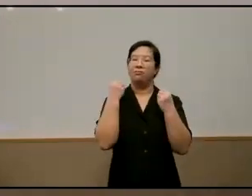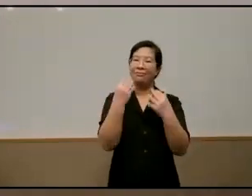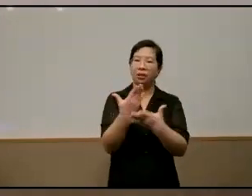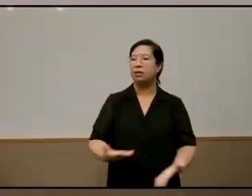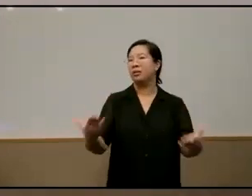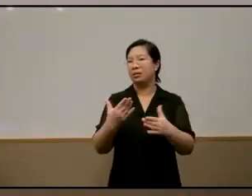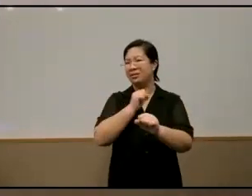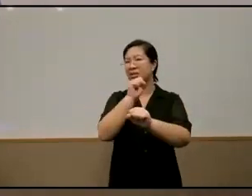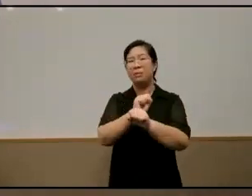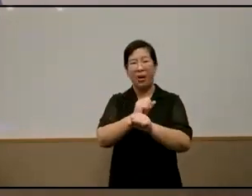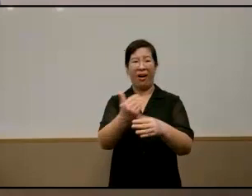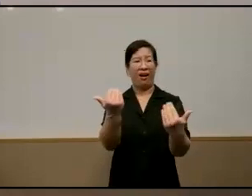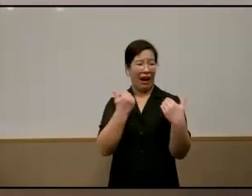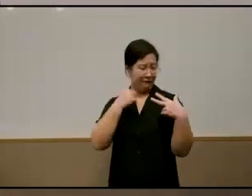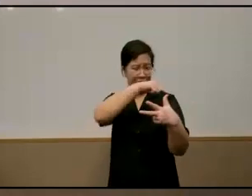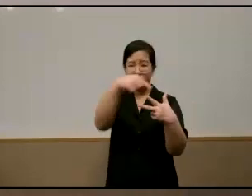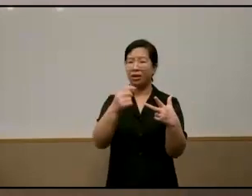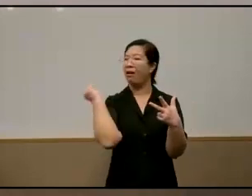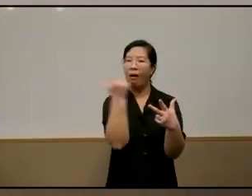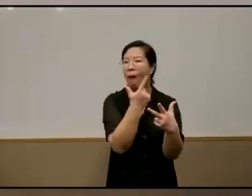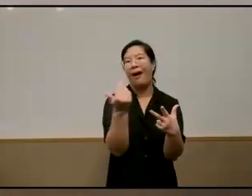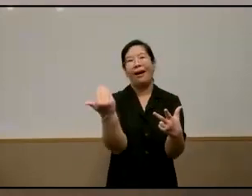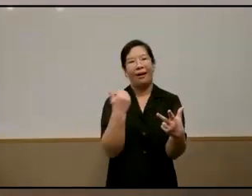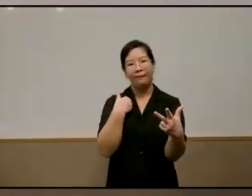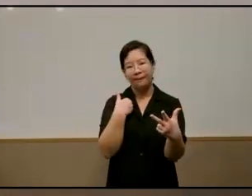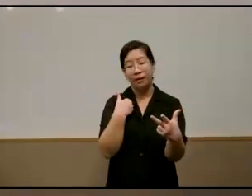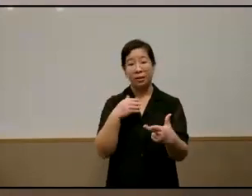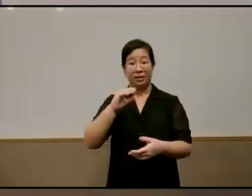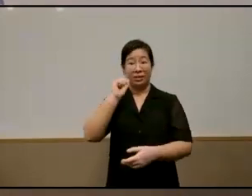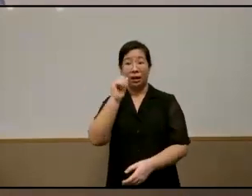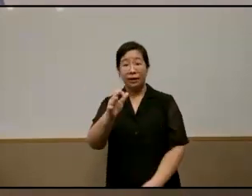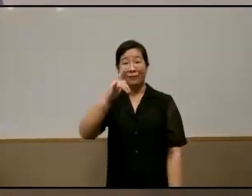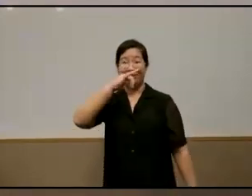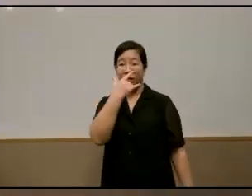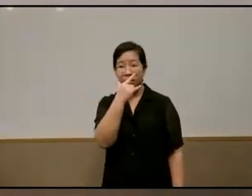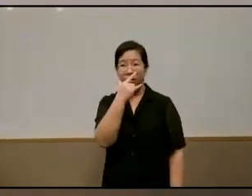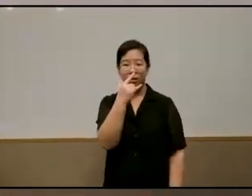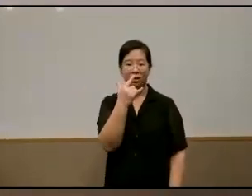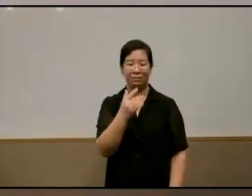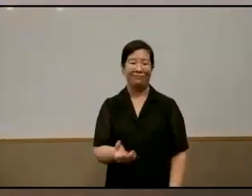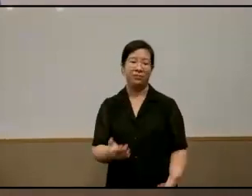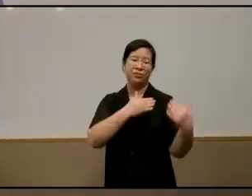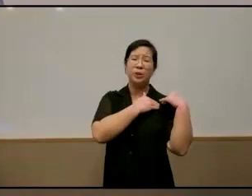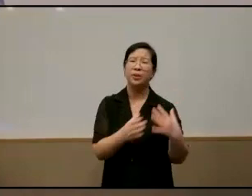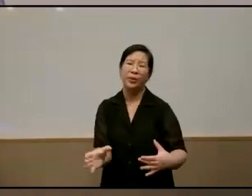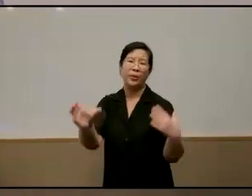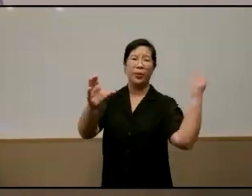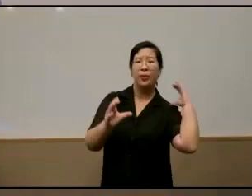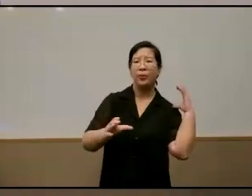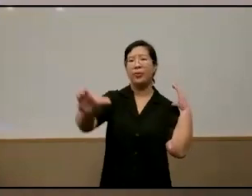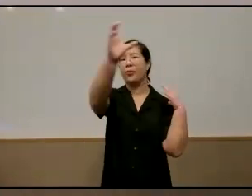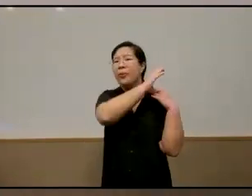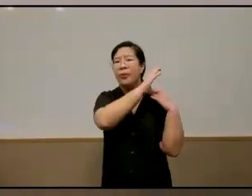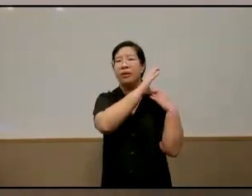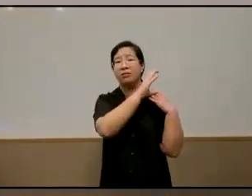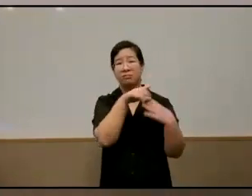Singapore do they face all three of this so if a child is saddled with all these challenges do